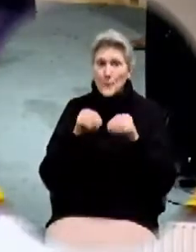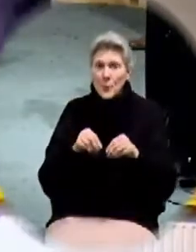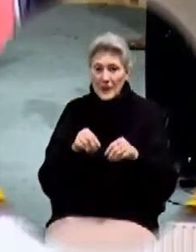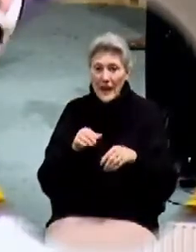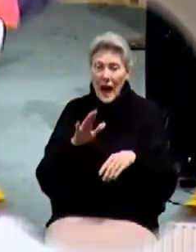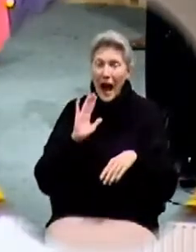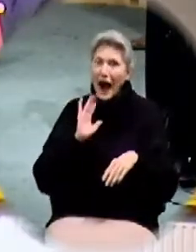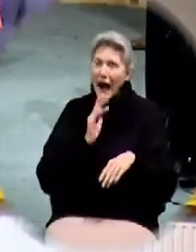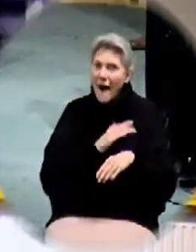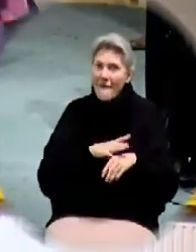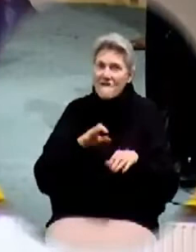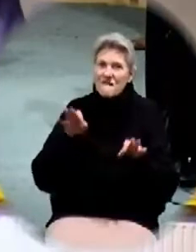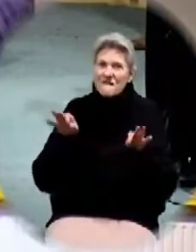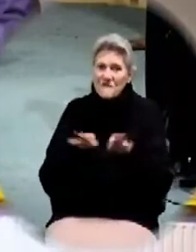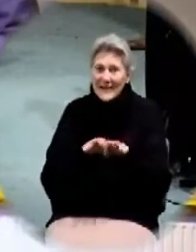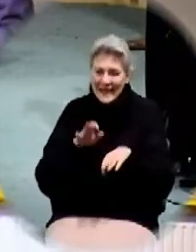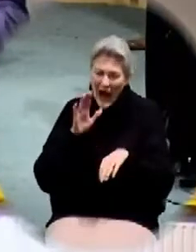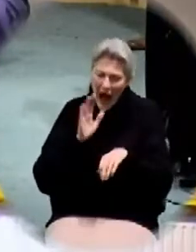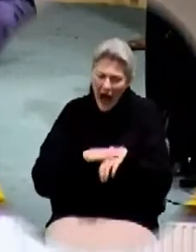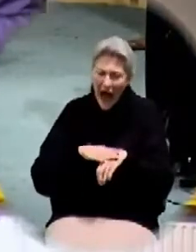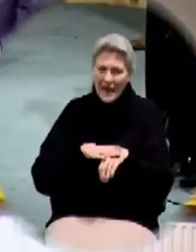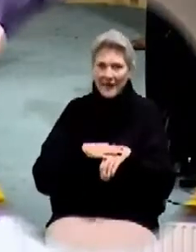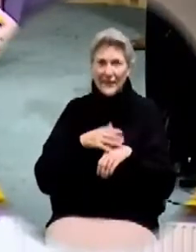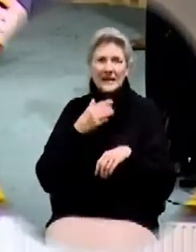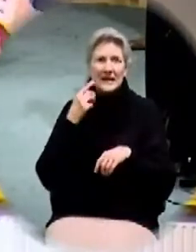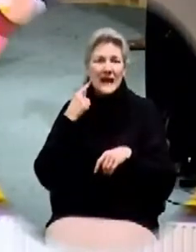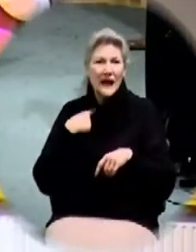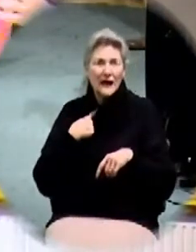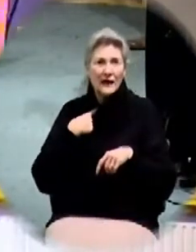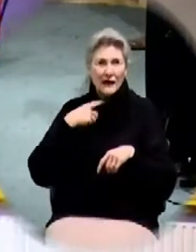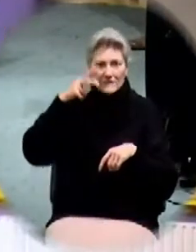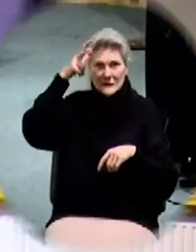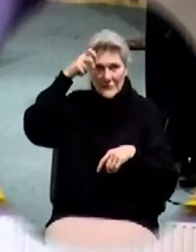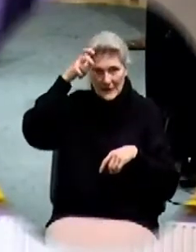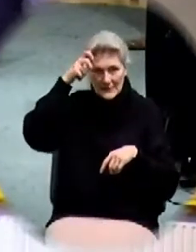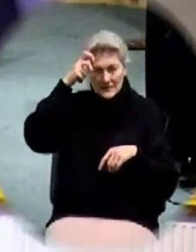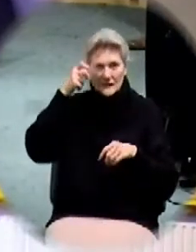God's equal no he is not